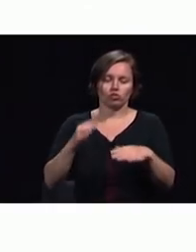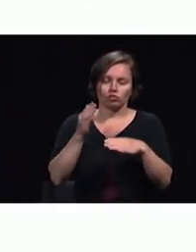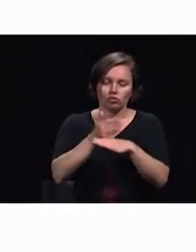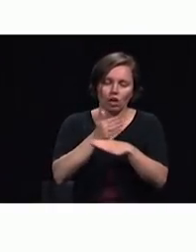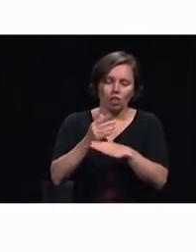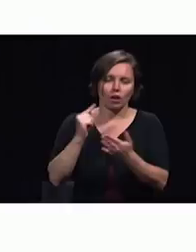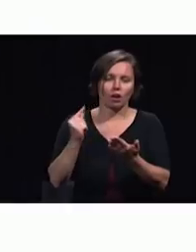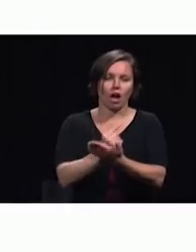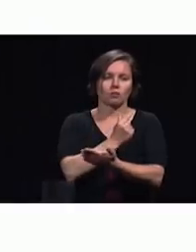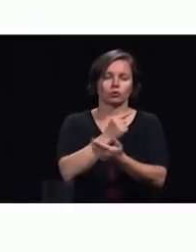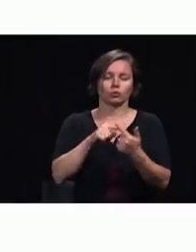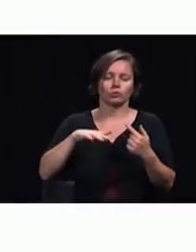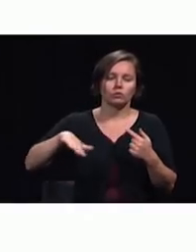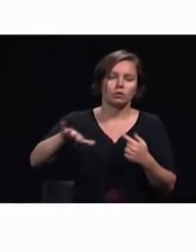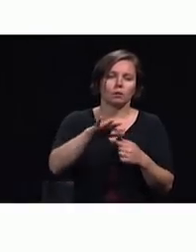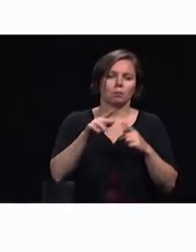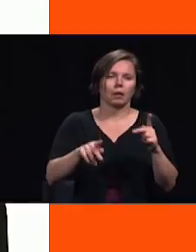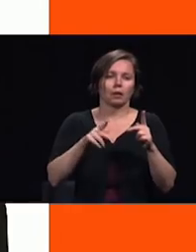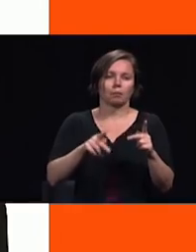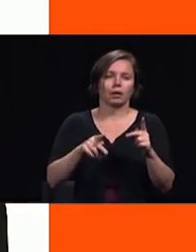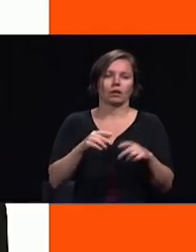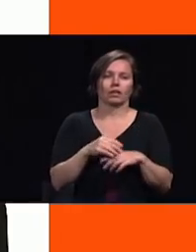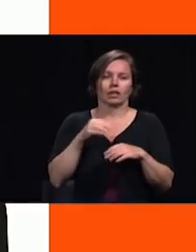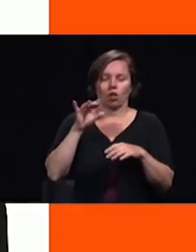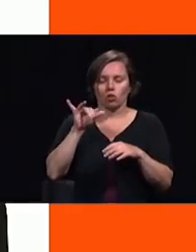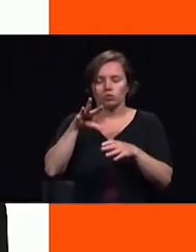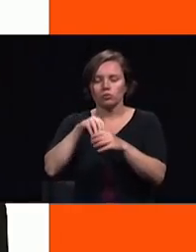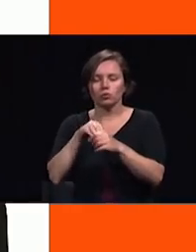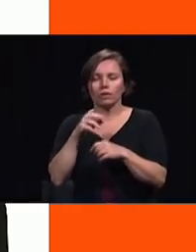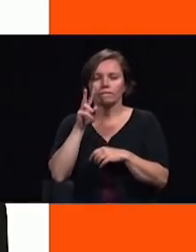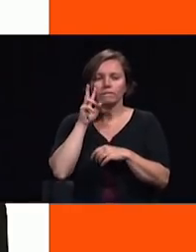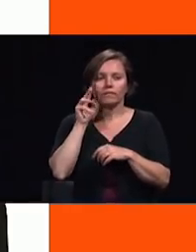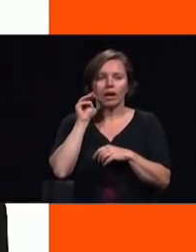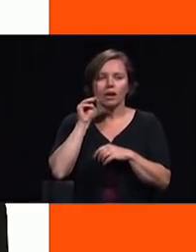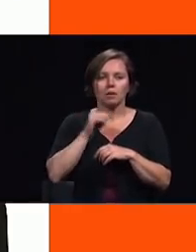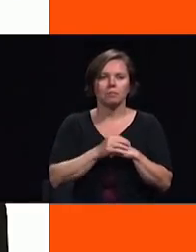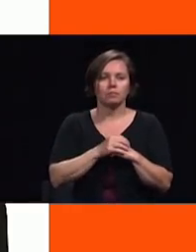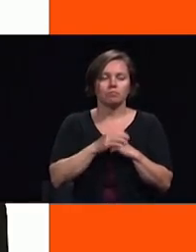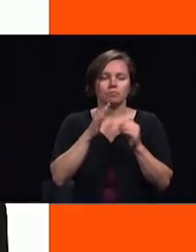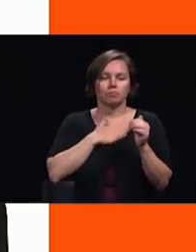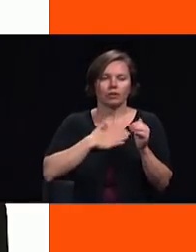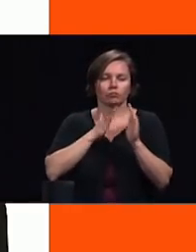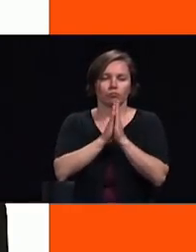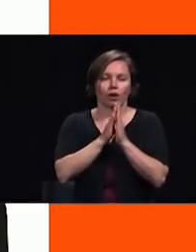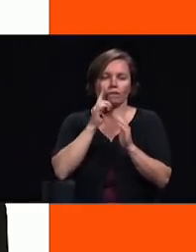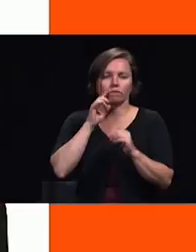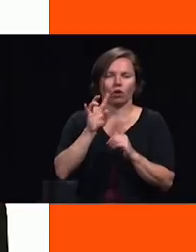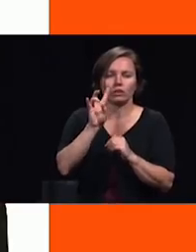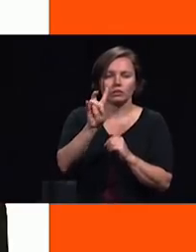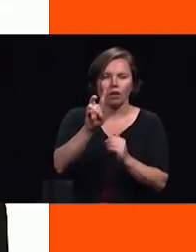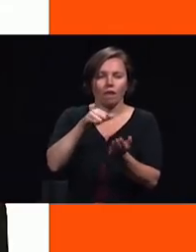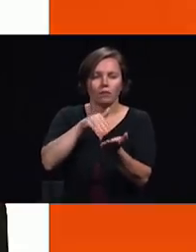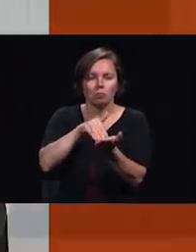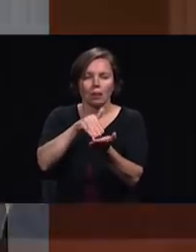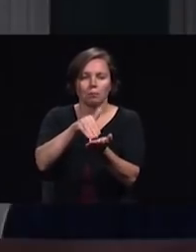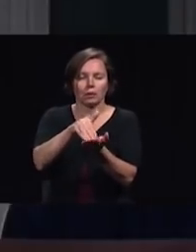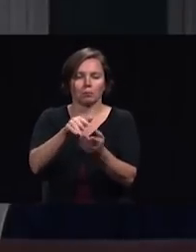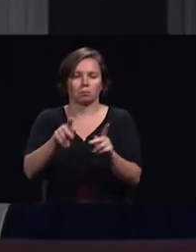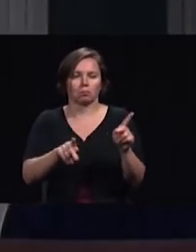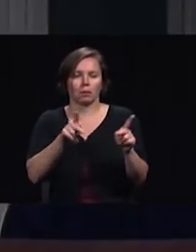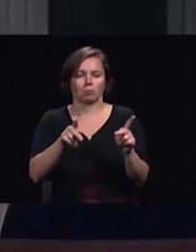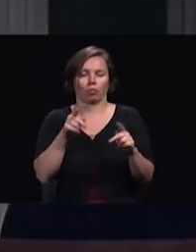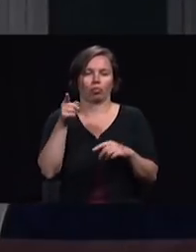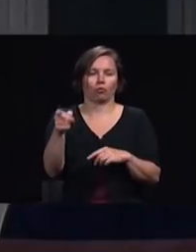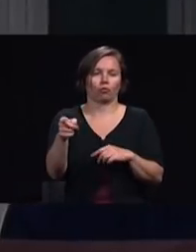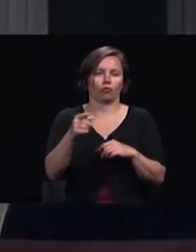Hanoi thank you please pray for the seven plus million people in Hanoi and our